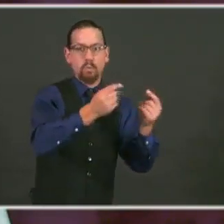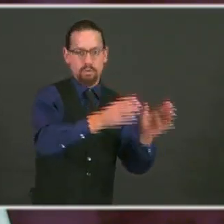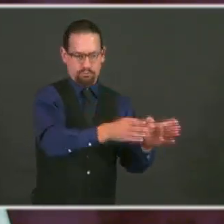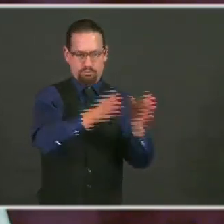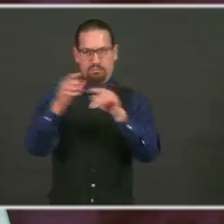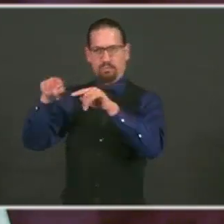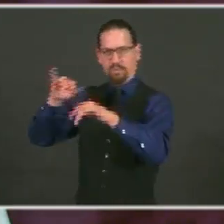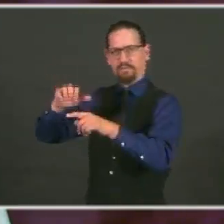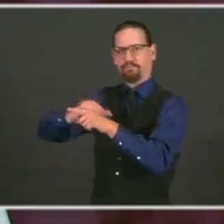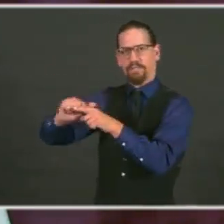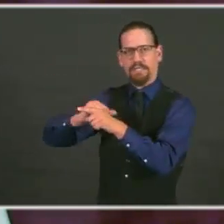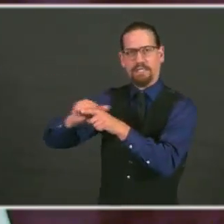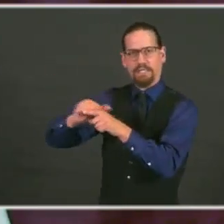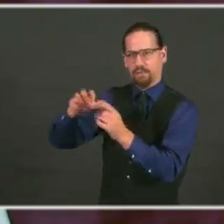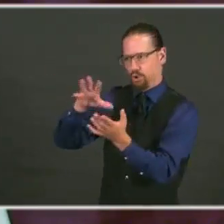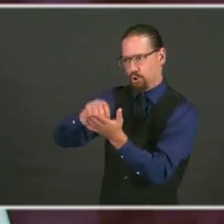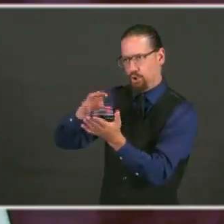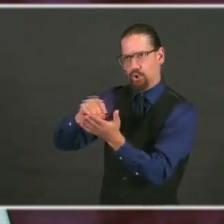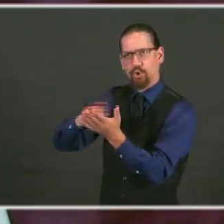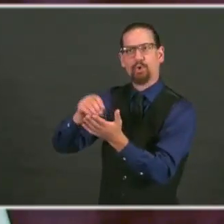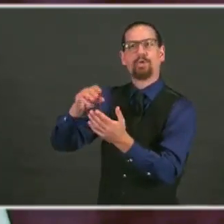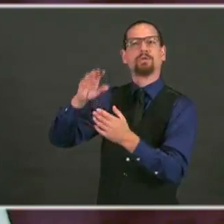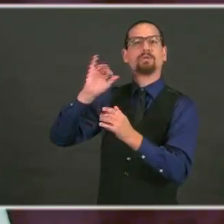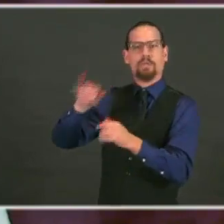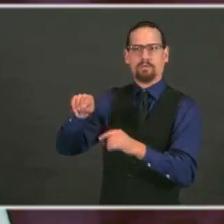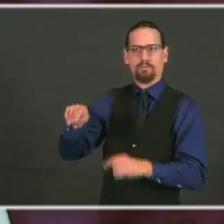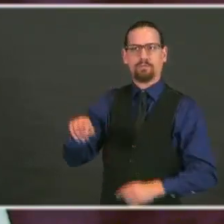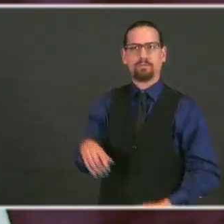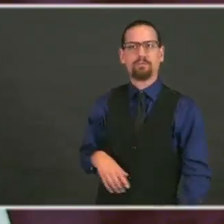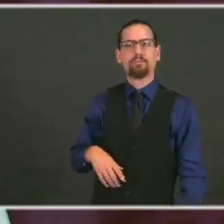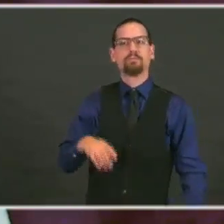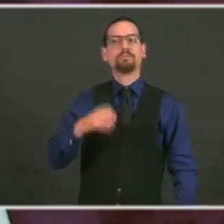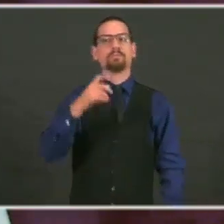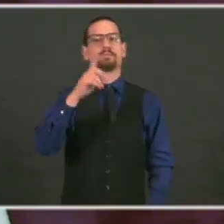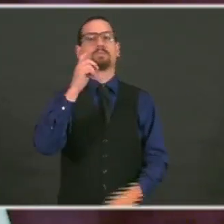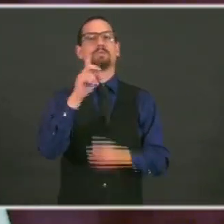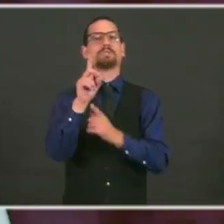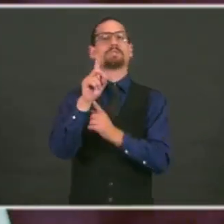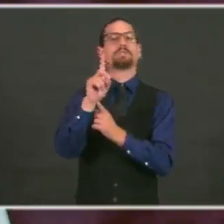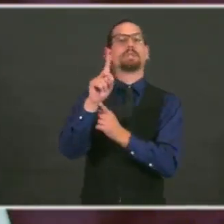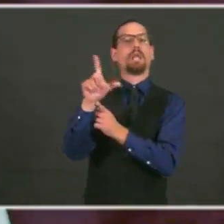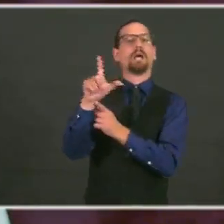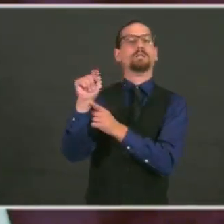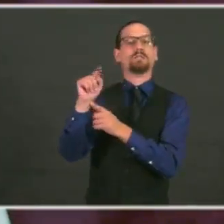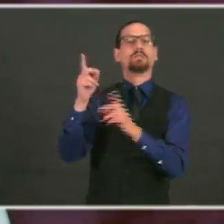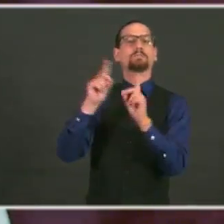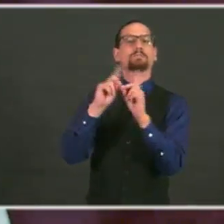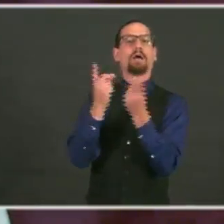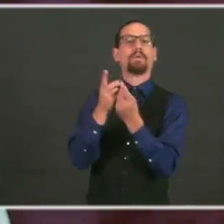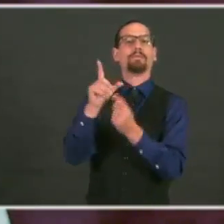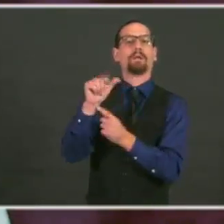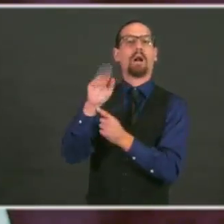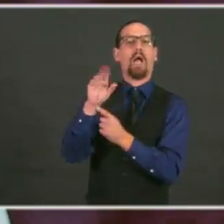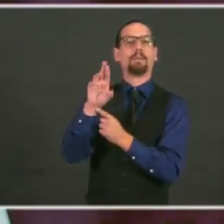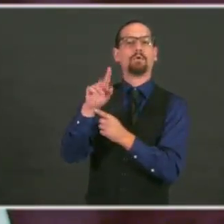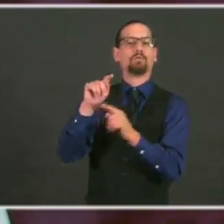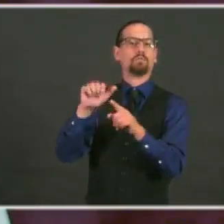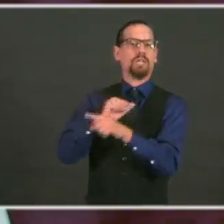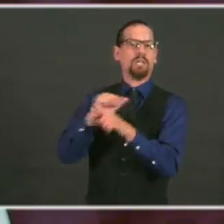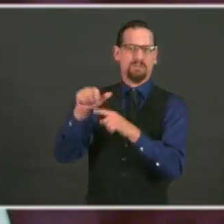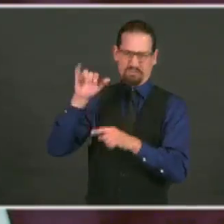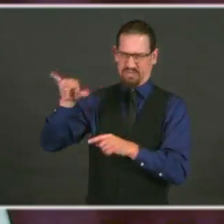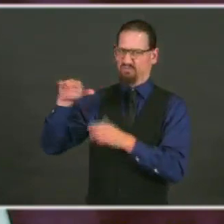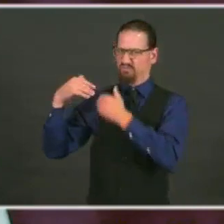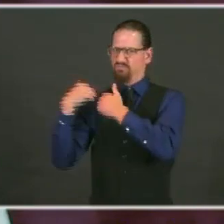So as a reminder, Department of Labor and Training is running the initiative. If you're out there, if you have lost your